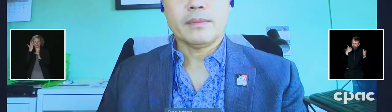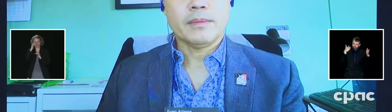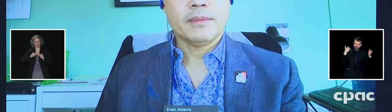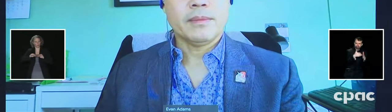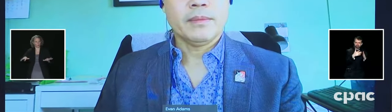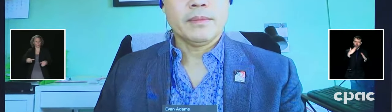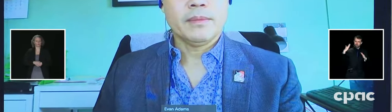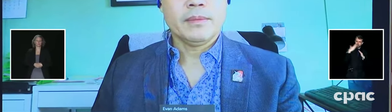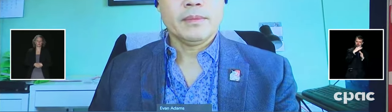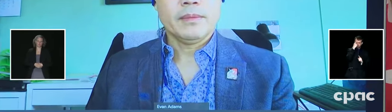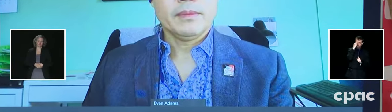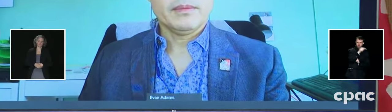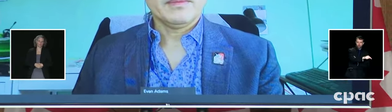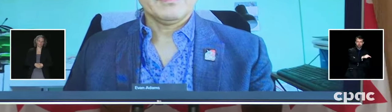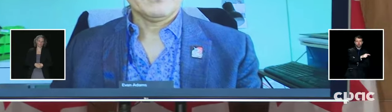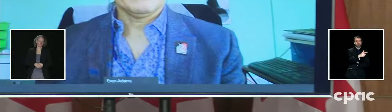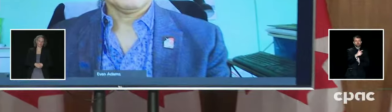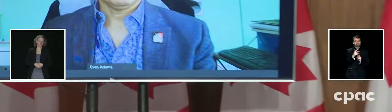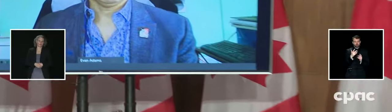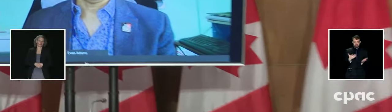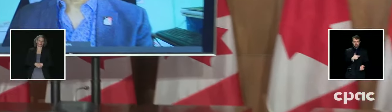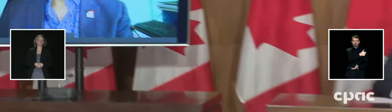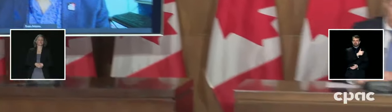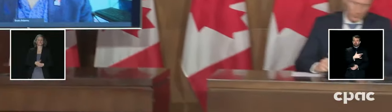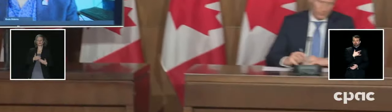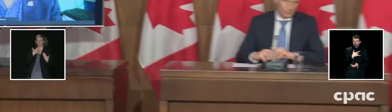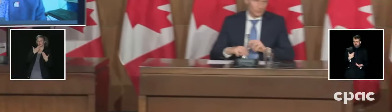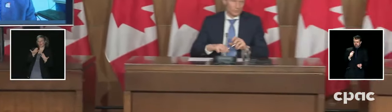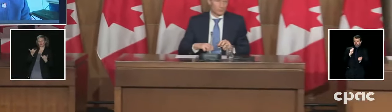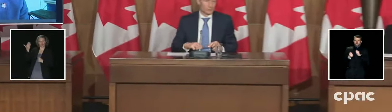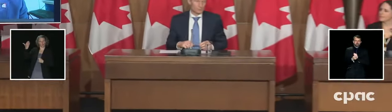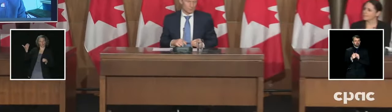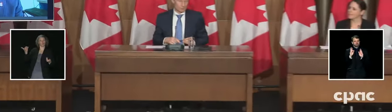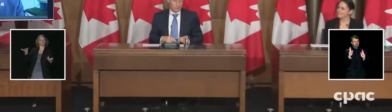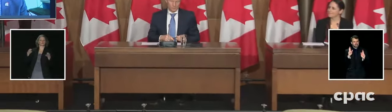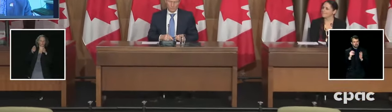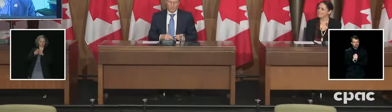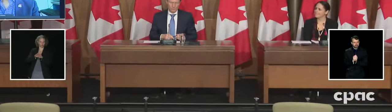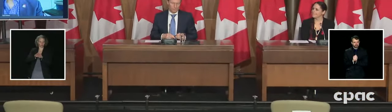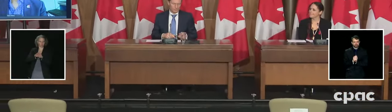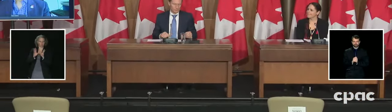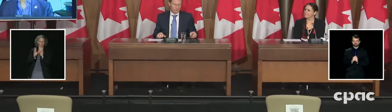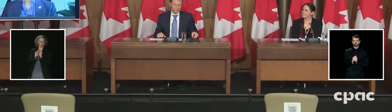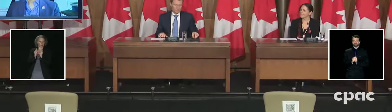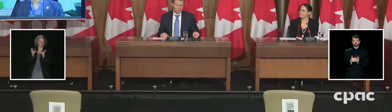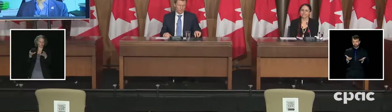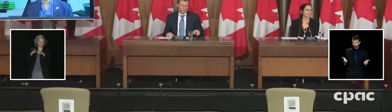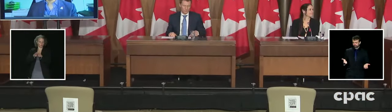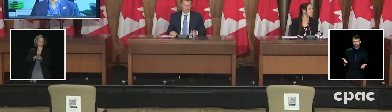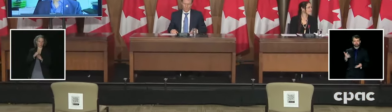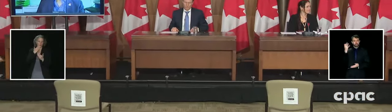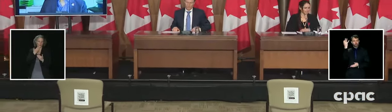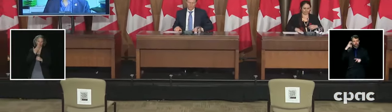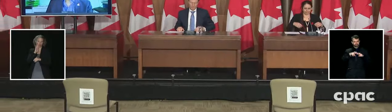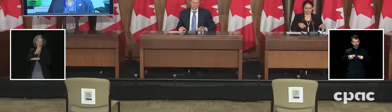Merci. Thank you. This ends today's press conference. Ceci m'a fait la conférence de presse. Bonne journée.